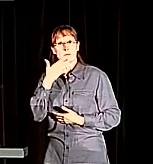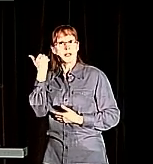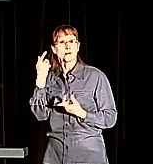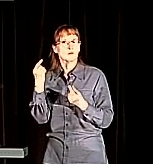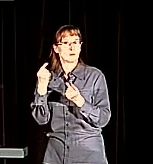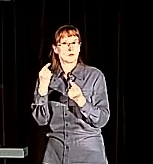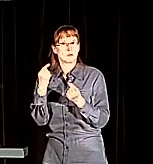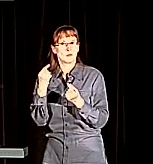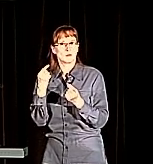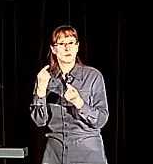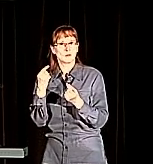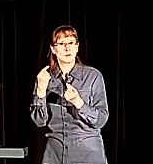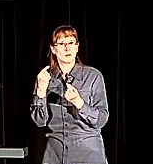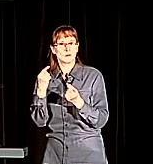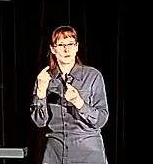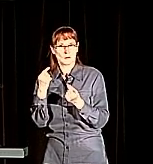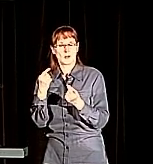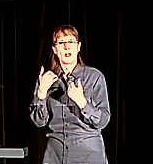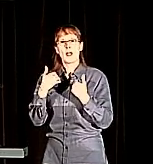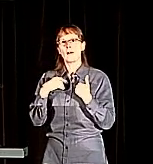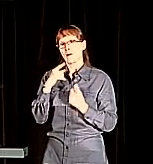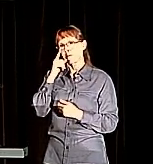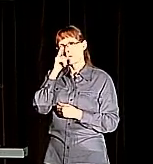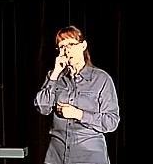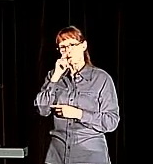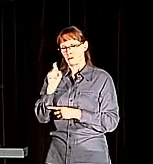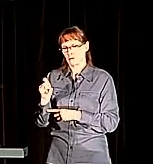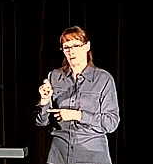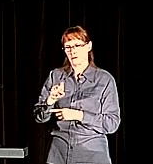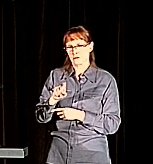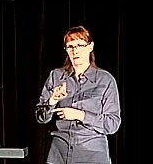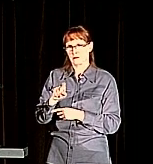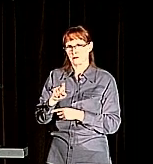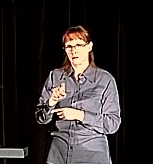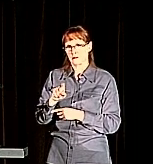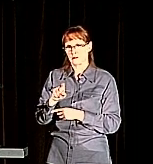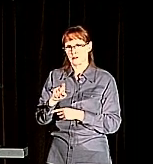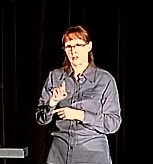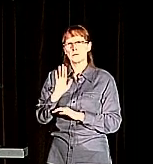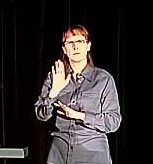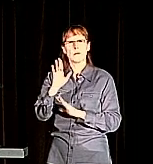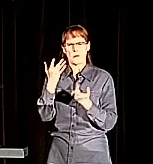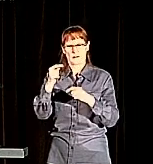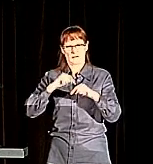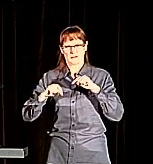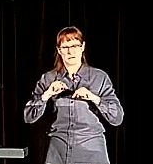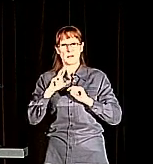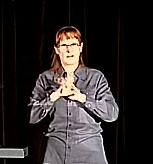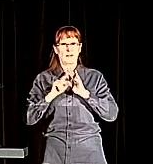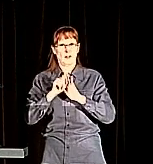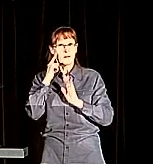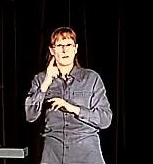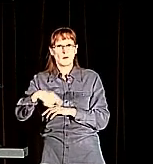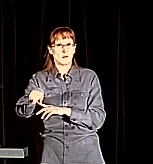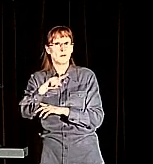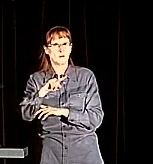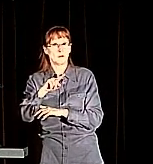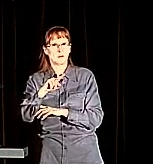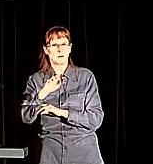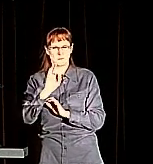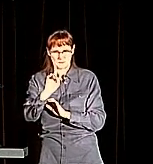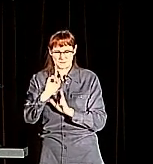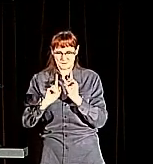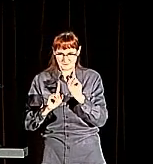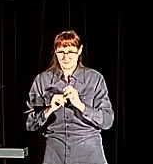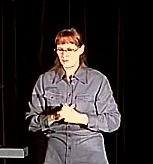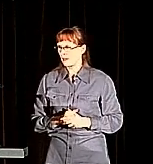to use the mouse server technique. You can see, I'm going to back up a little bit over here. And I want you guys to